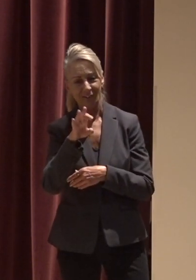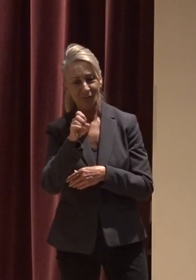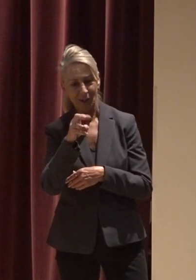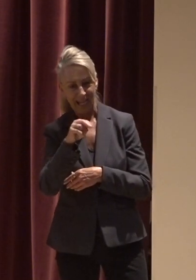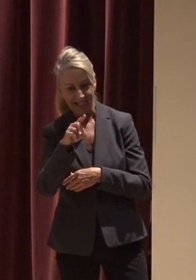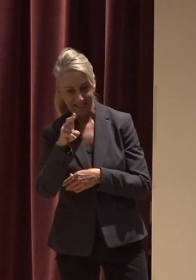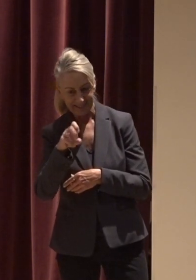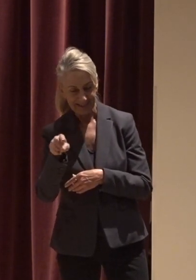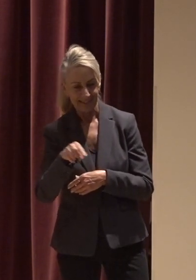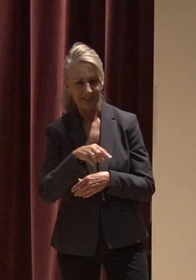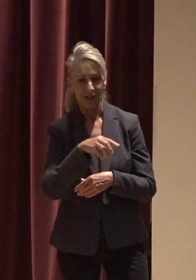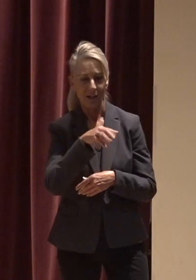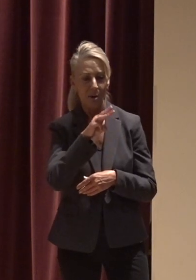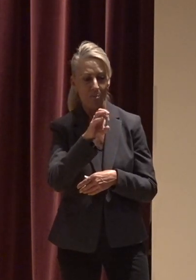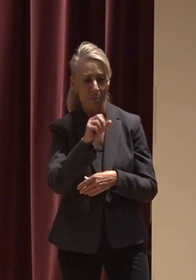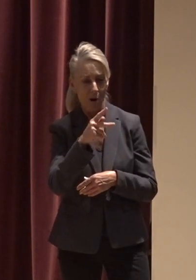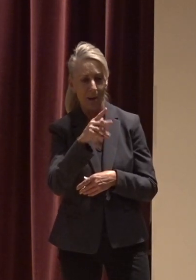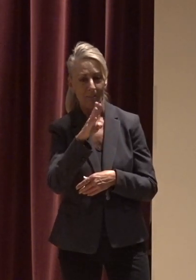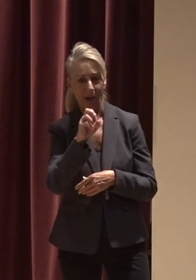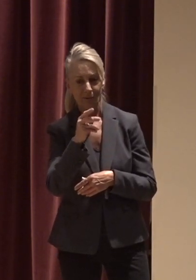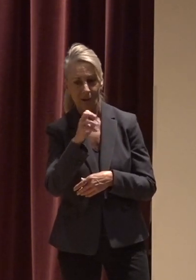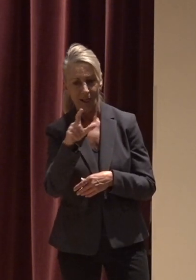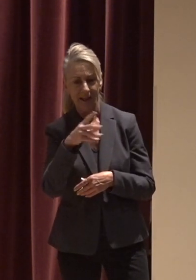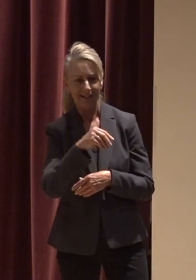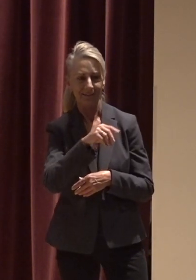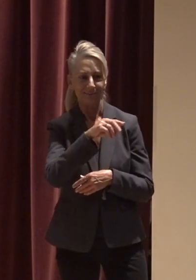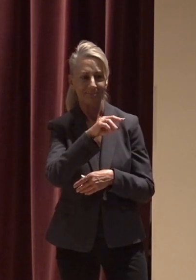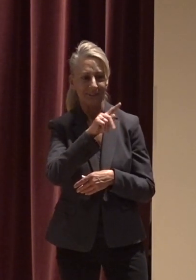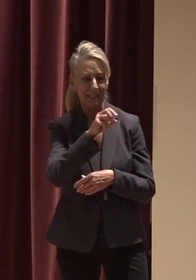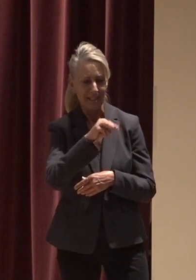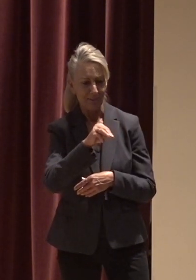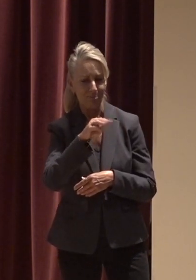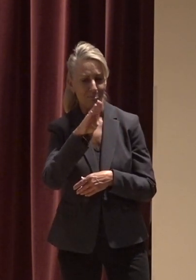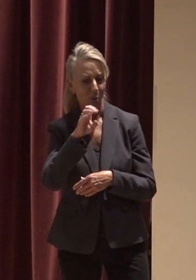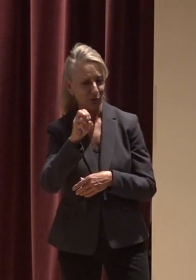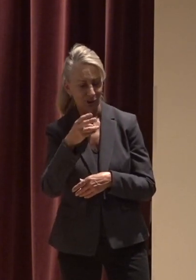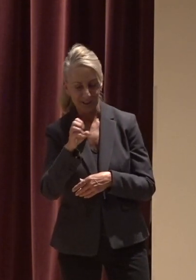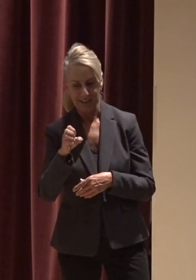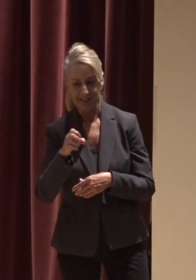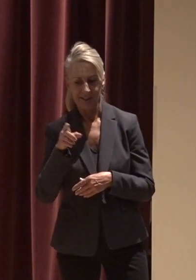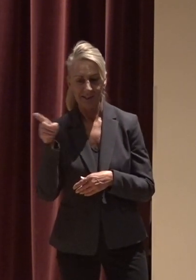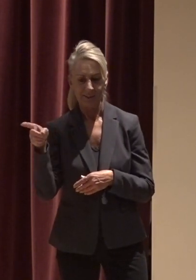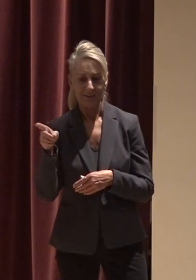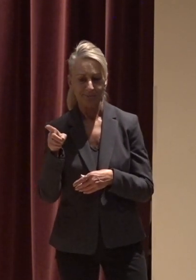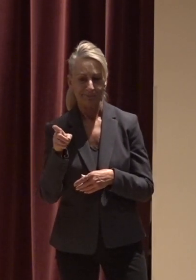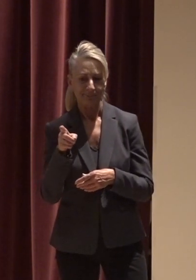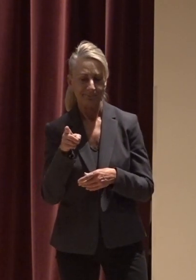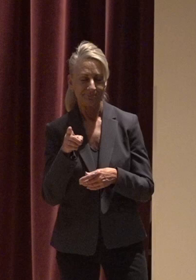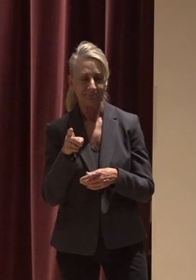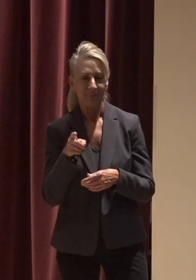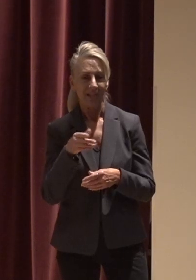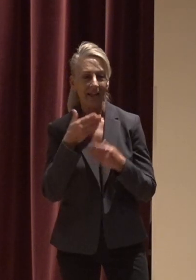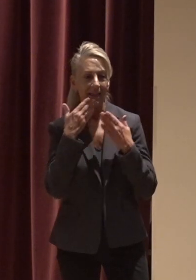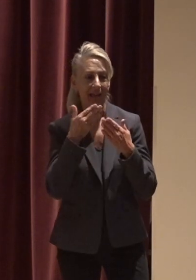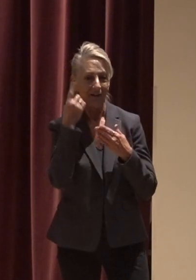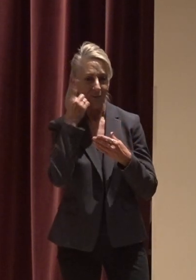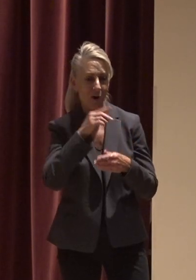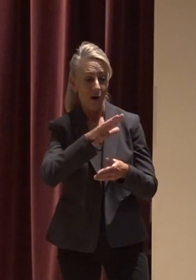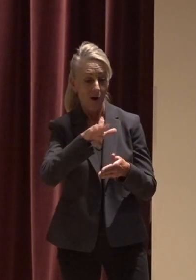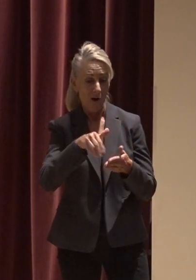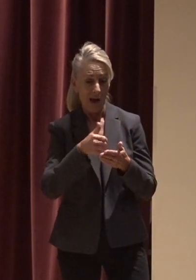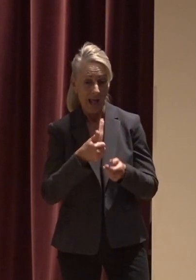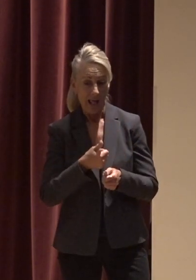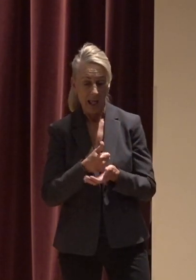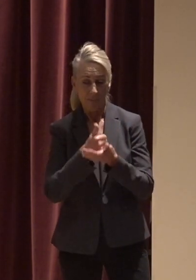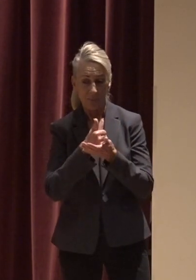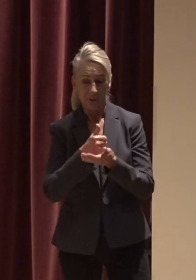manager Mark Bechtel and Anton Joshi our environmental and regulatory affairs manager thank you all for laying the groundwork which